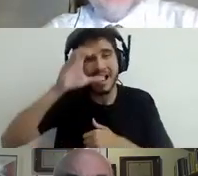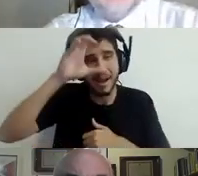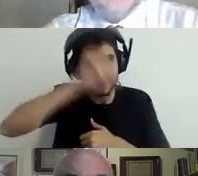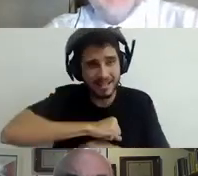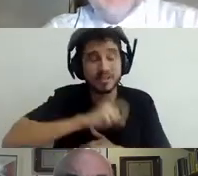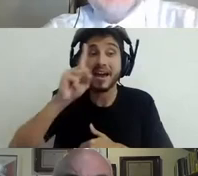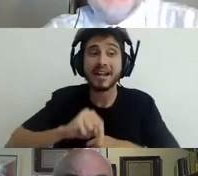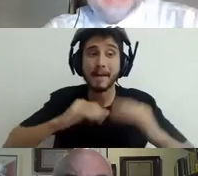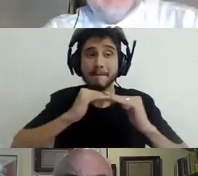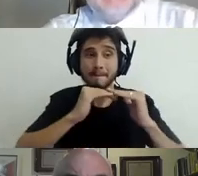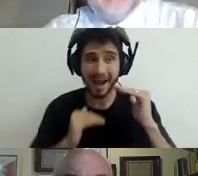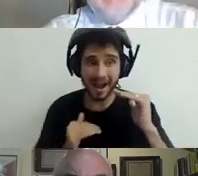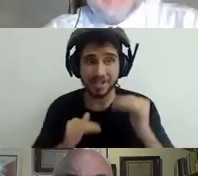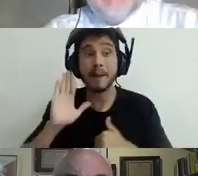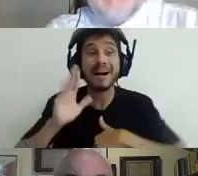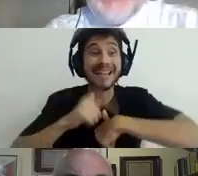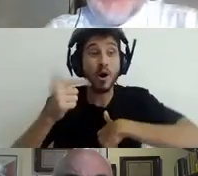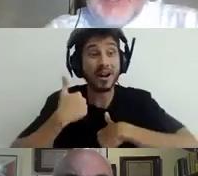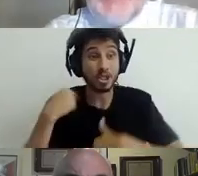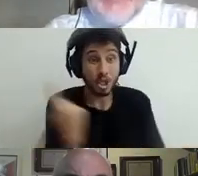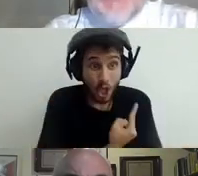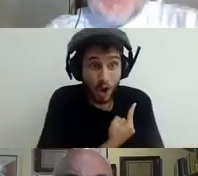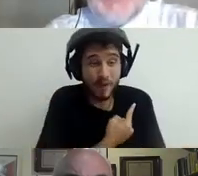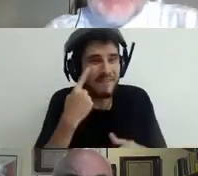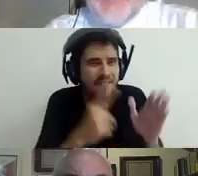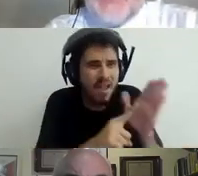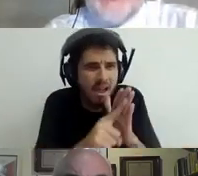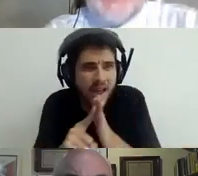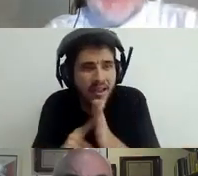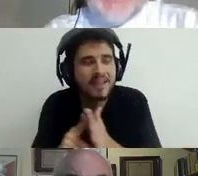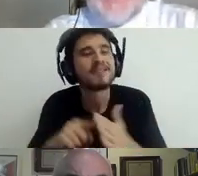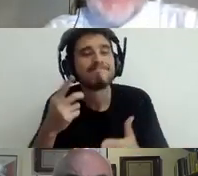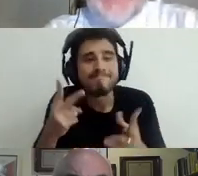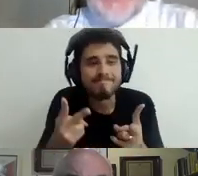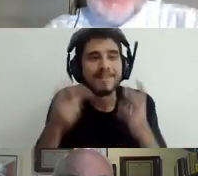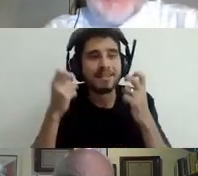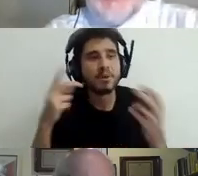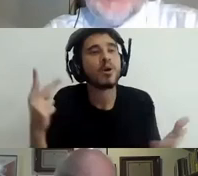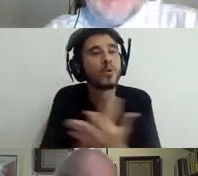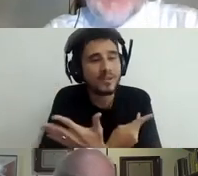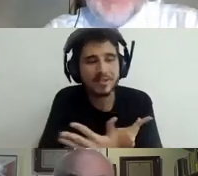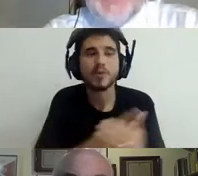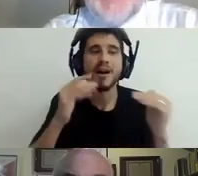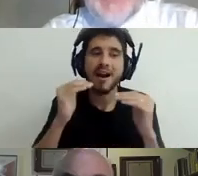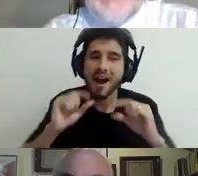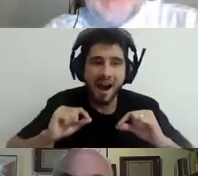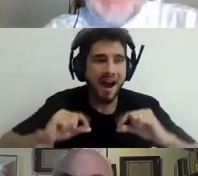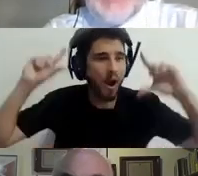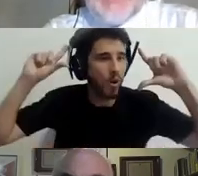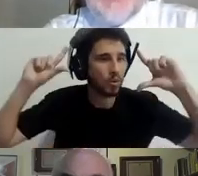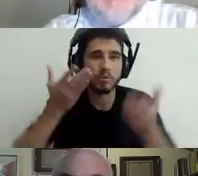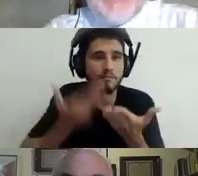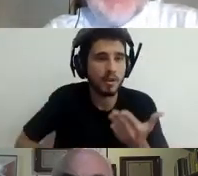students, we saw that the learning loss was quite significant. So this, this chart comes from the